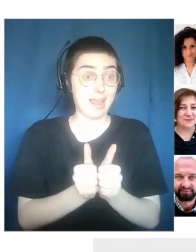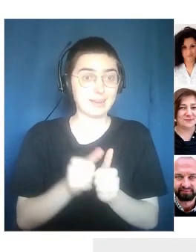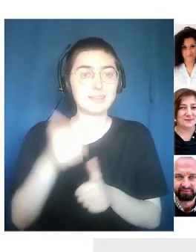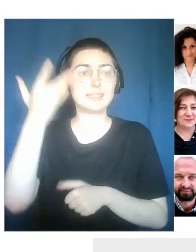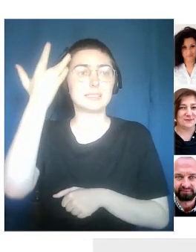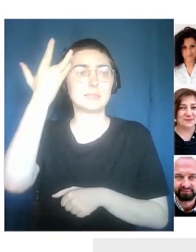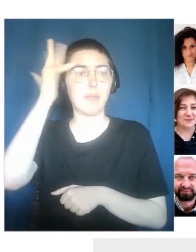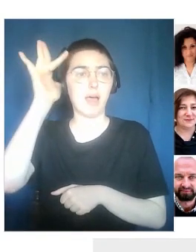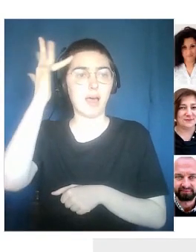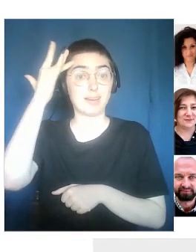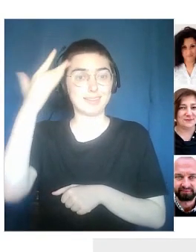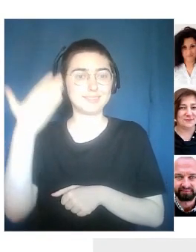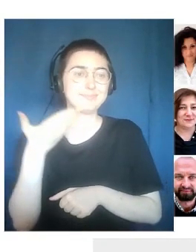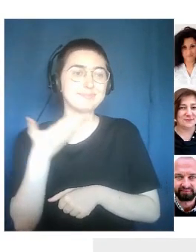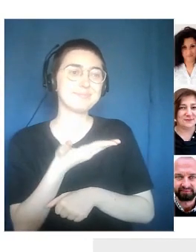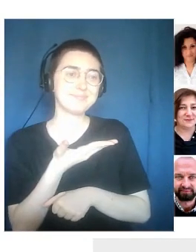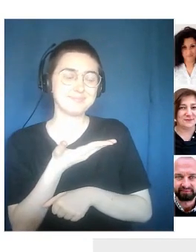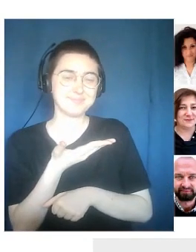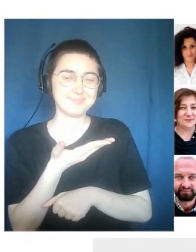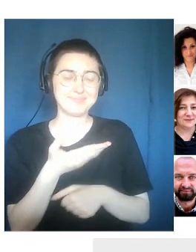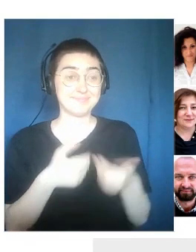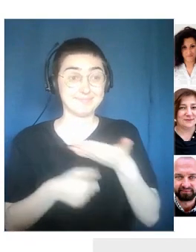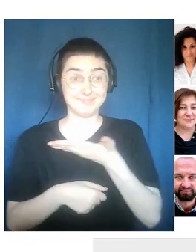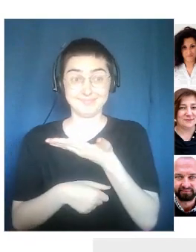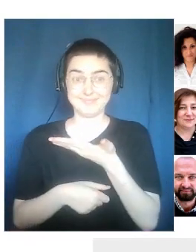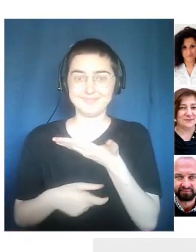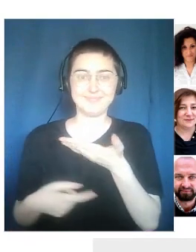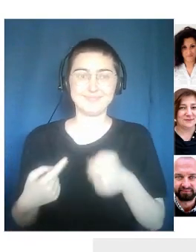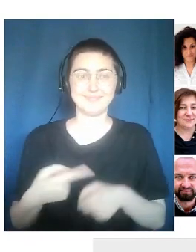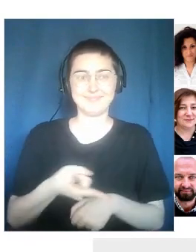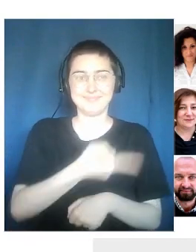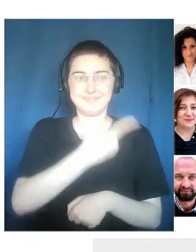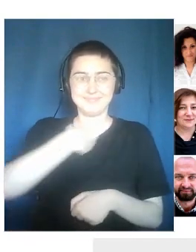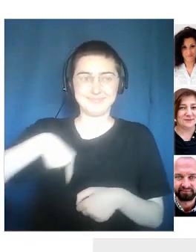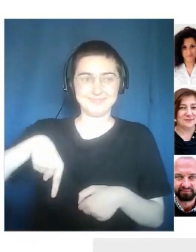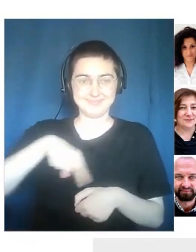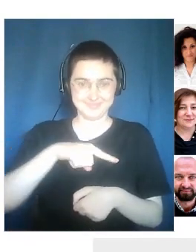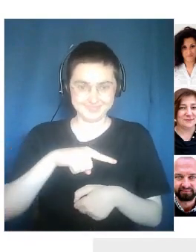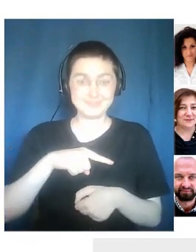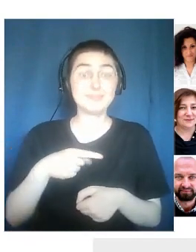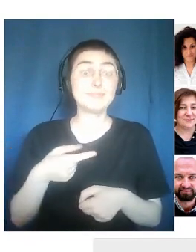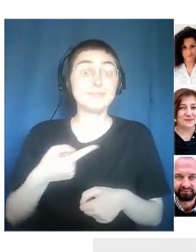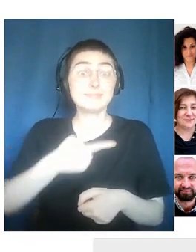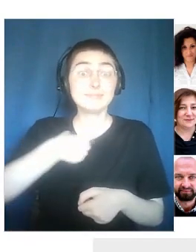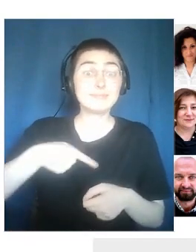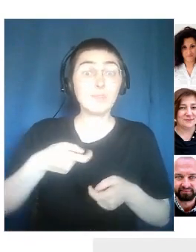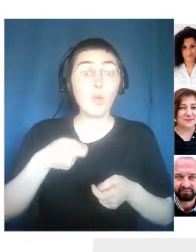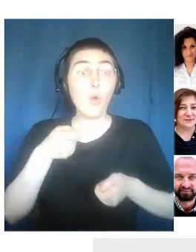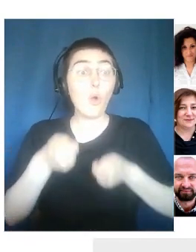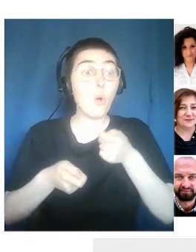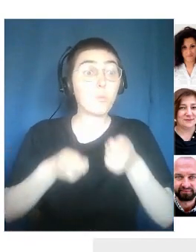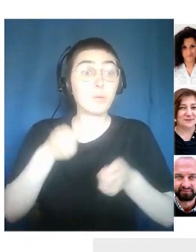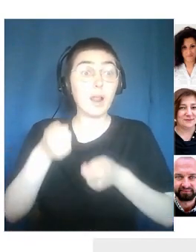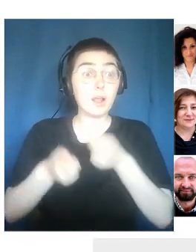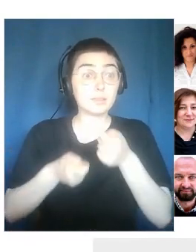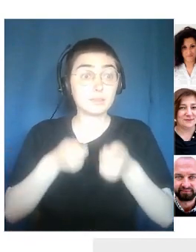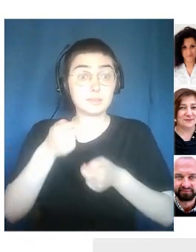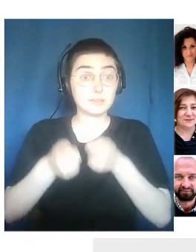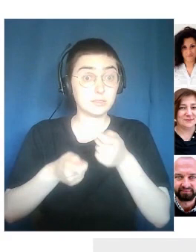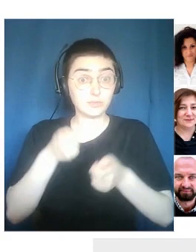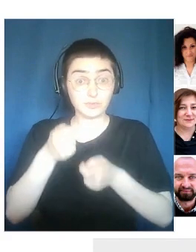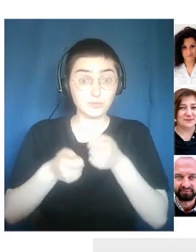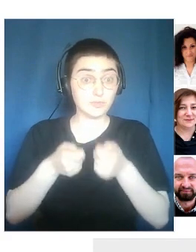We are partner of this MAD project. These are the members of La